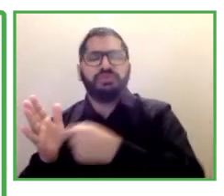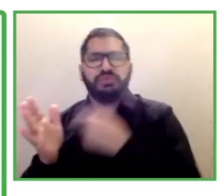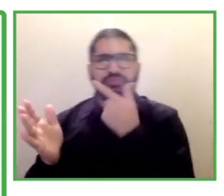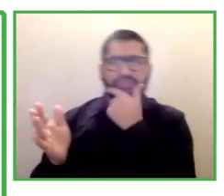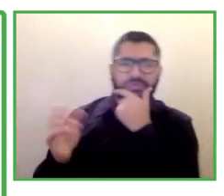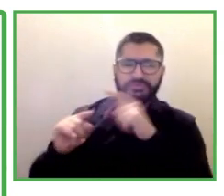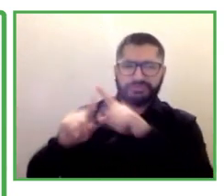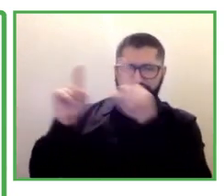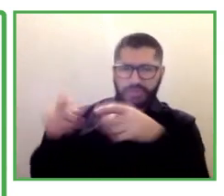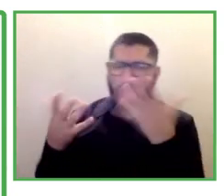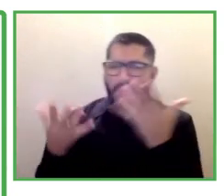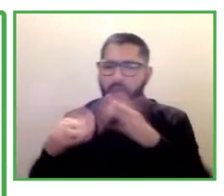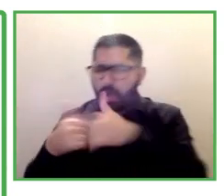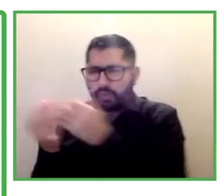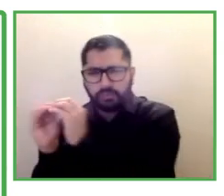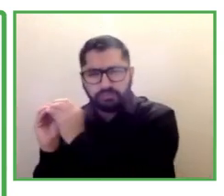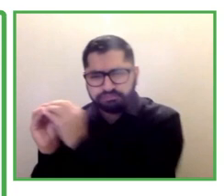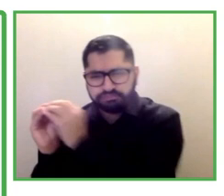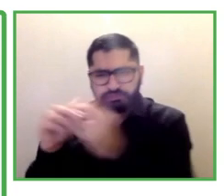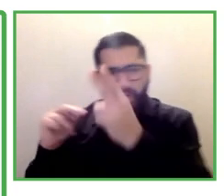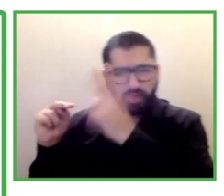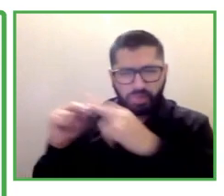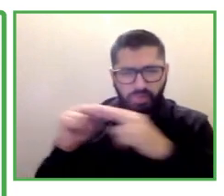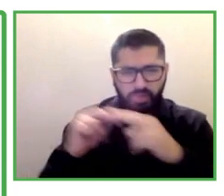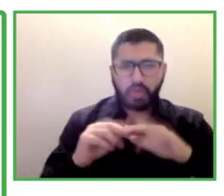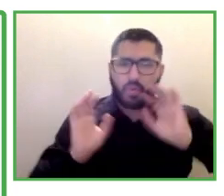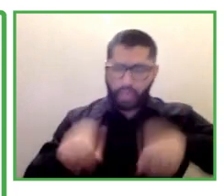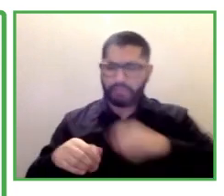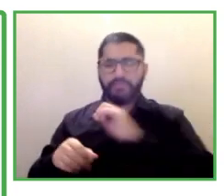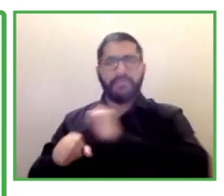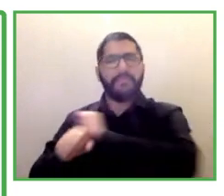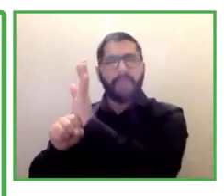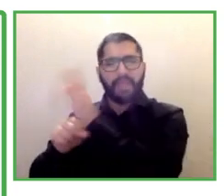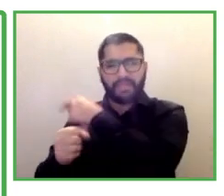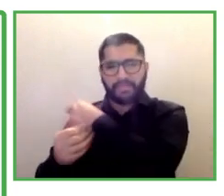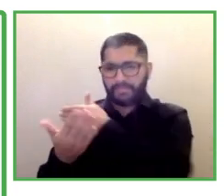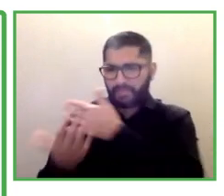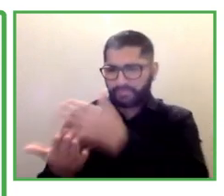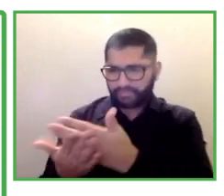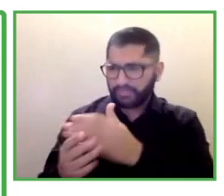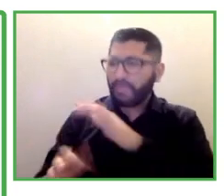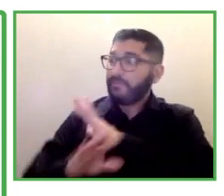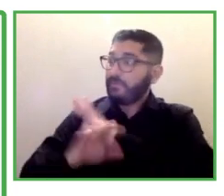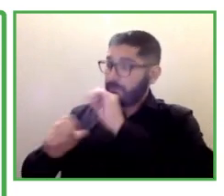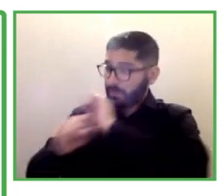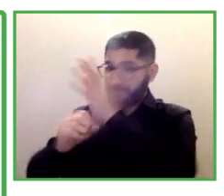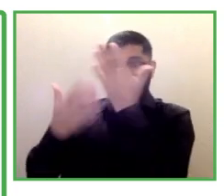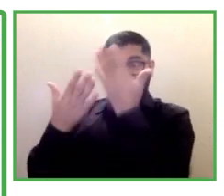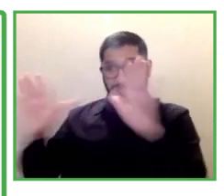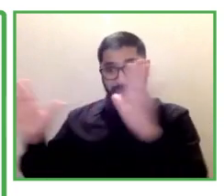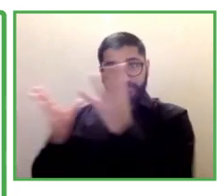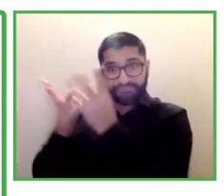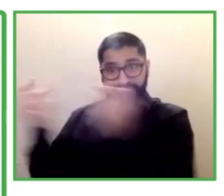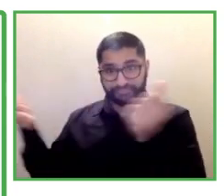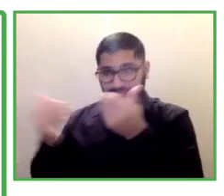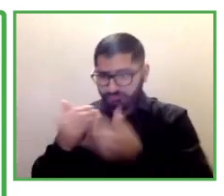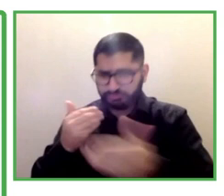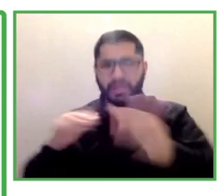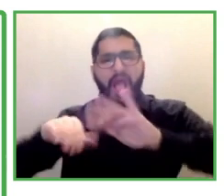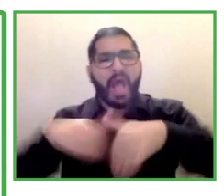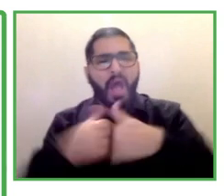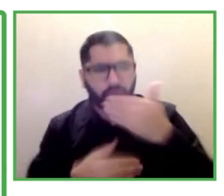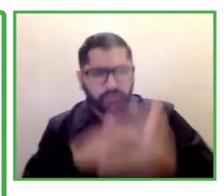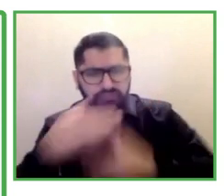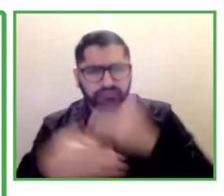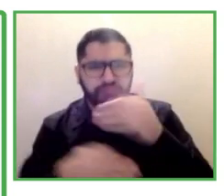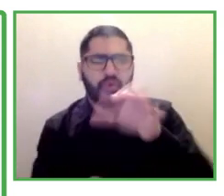that we may be working in a hybrid model where we'll be having participants working virtually plus coming to our classroom on a